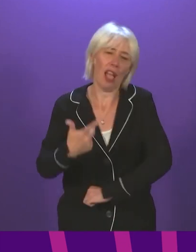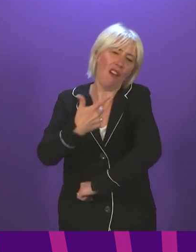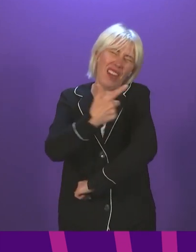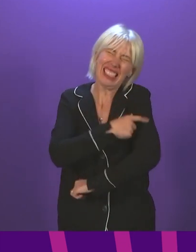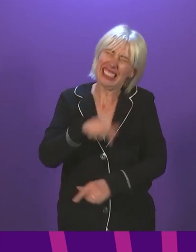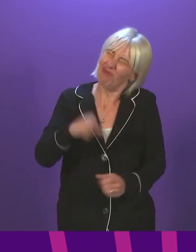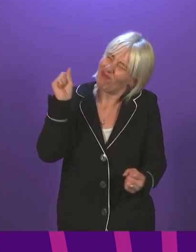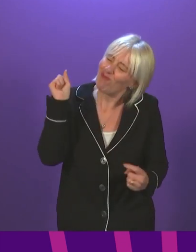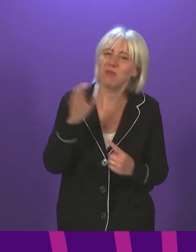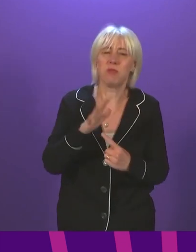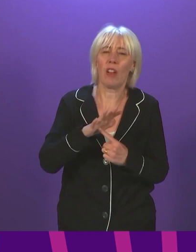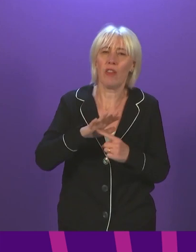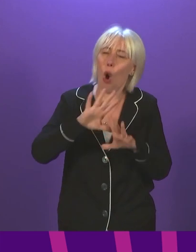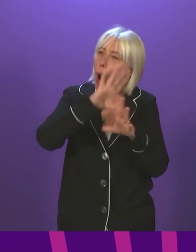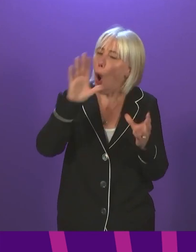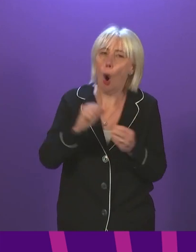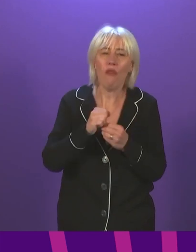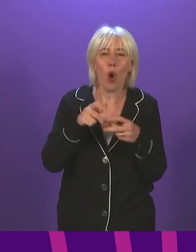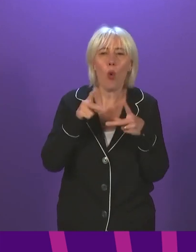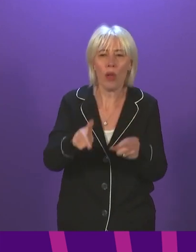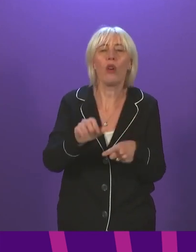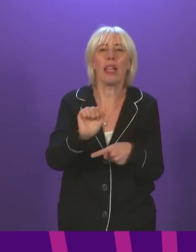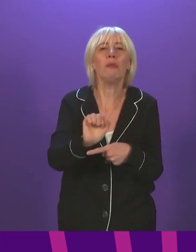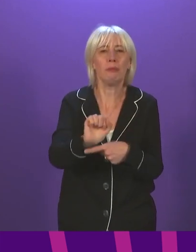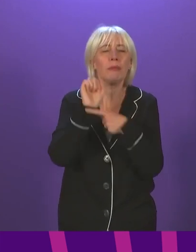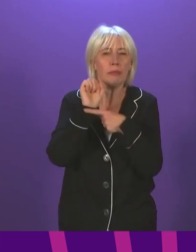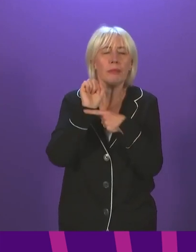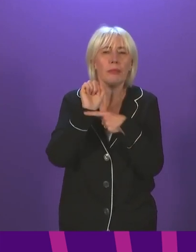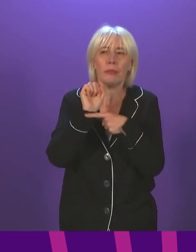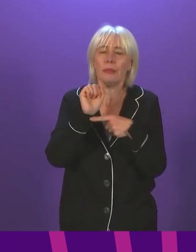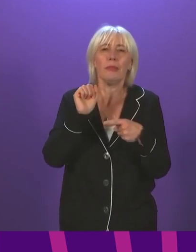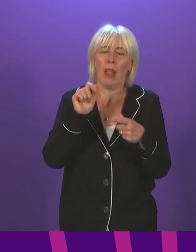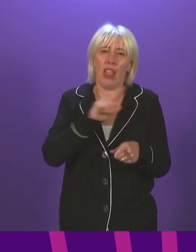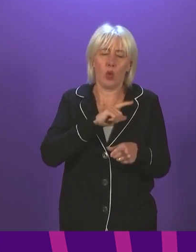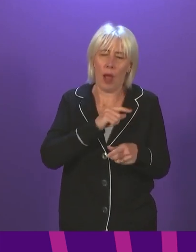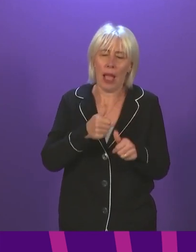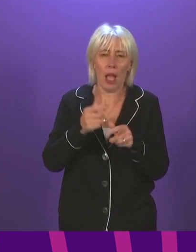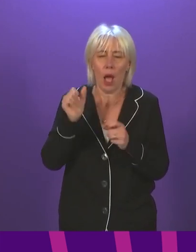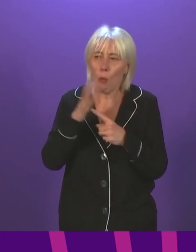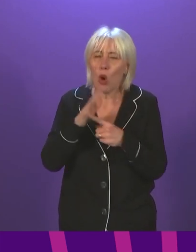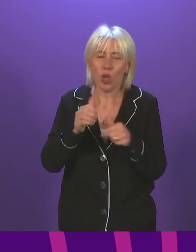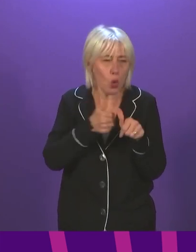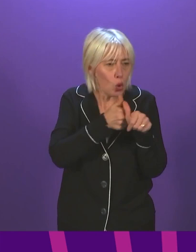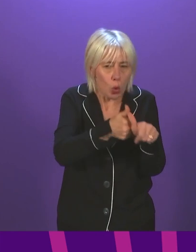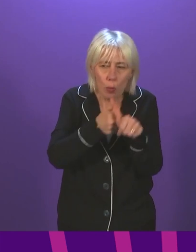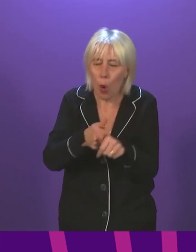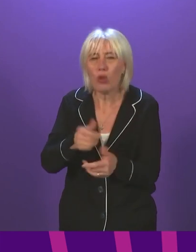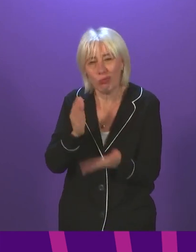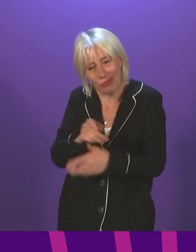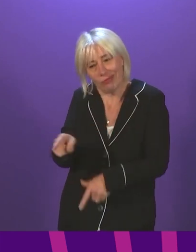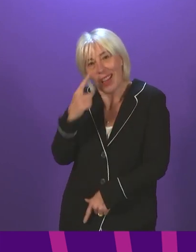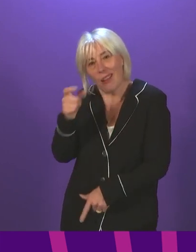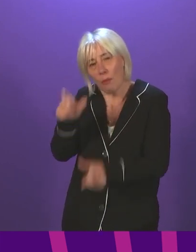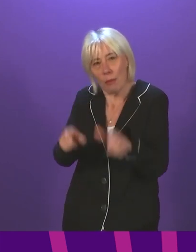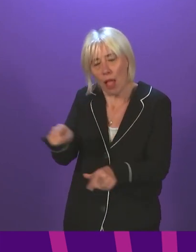vital part of our overall protection against this virus. That is why it is important to support people, perhaps especially young people,